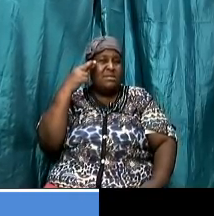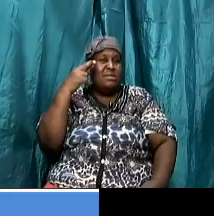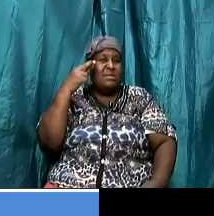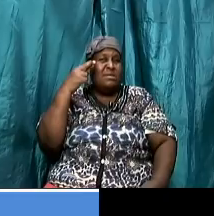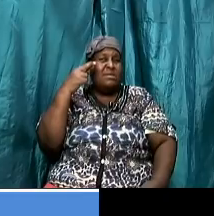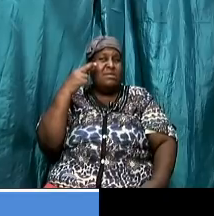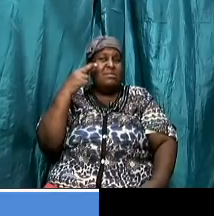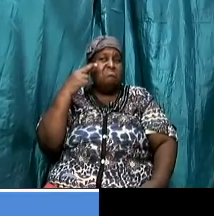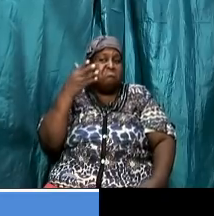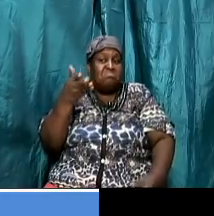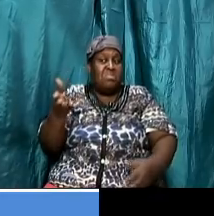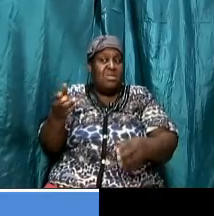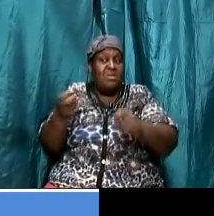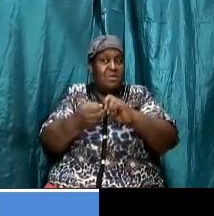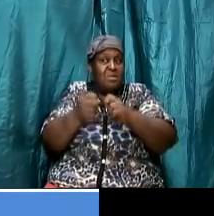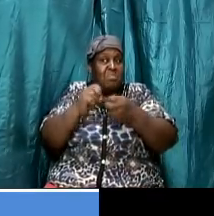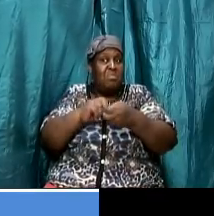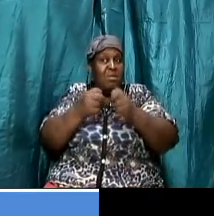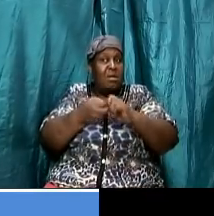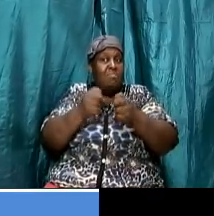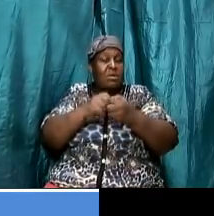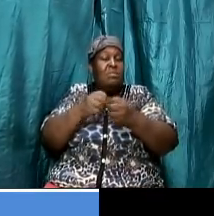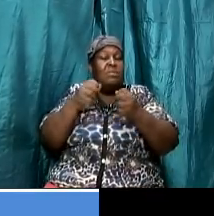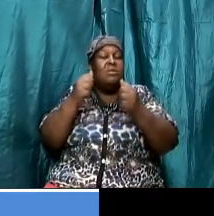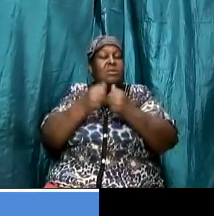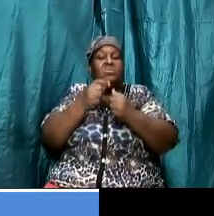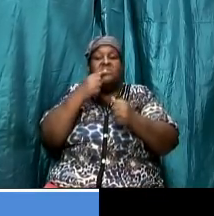there's a problem with saying that